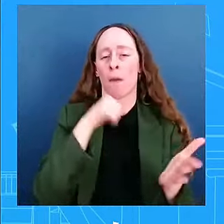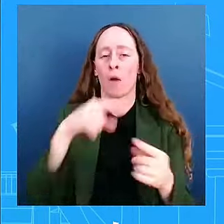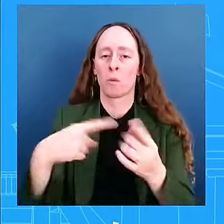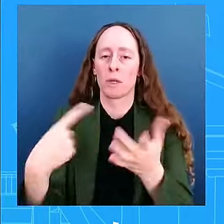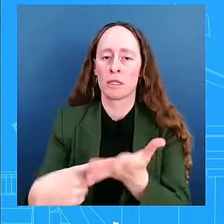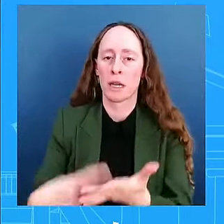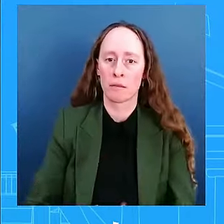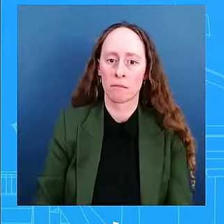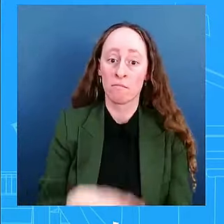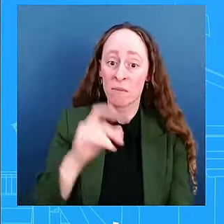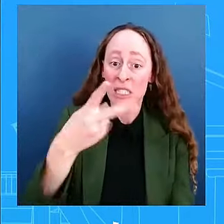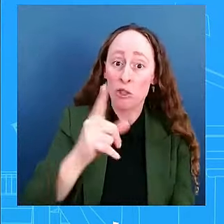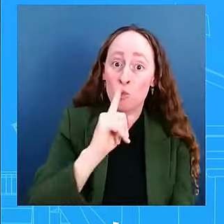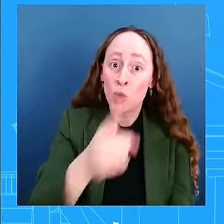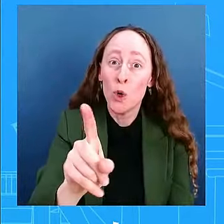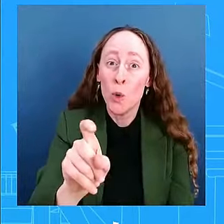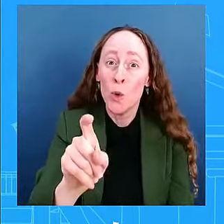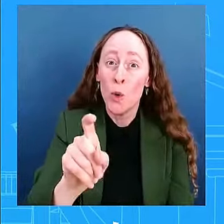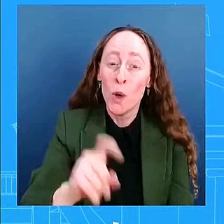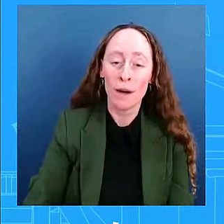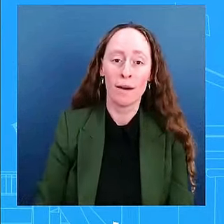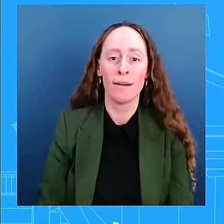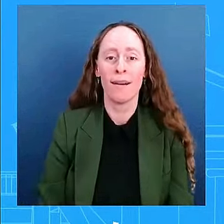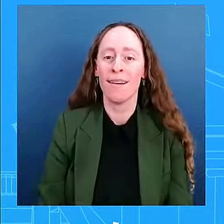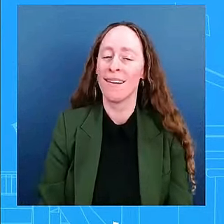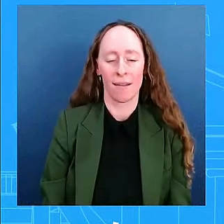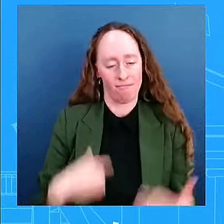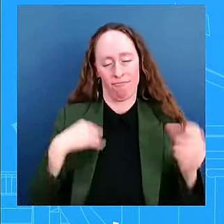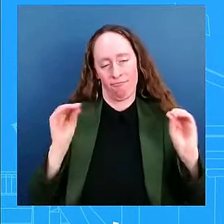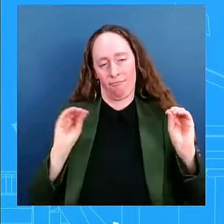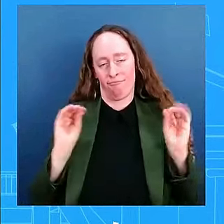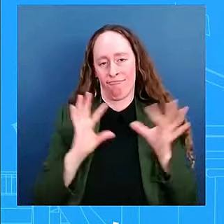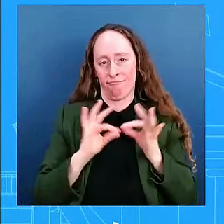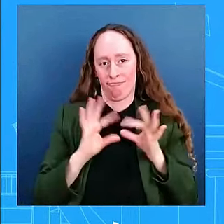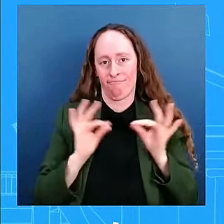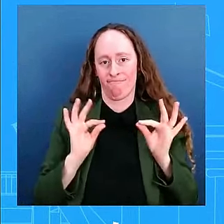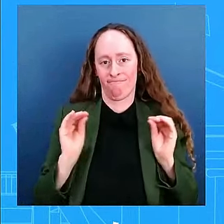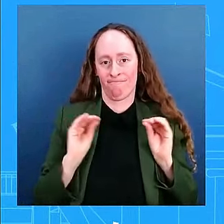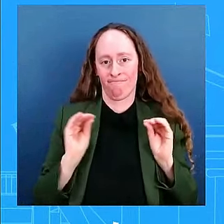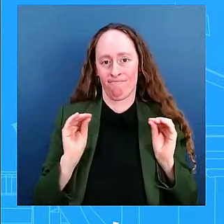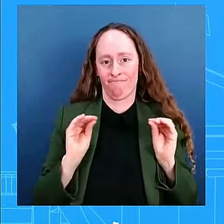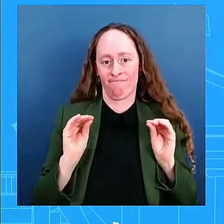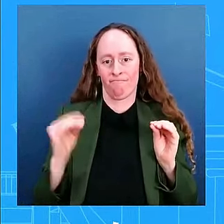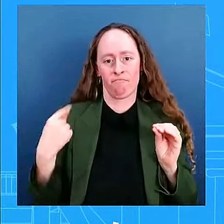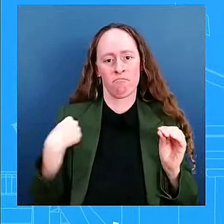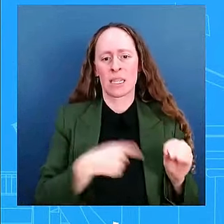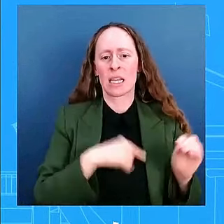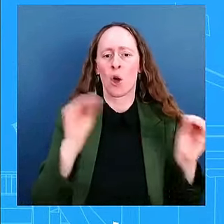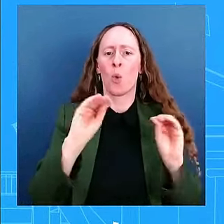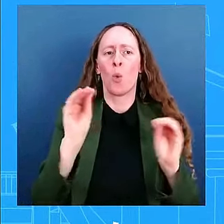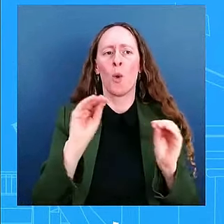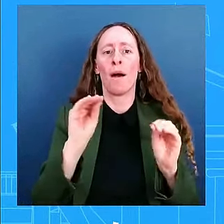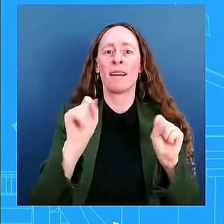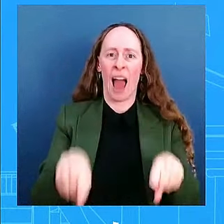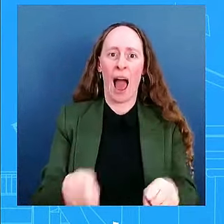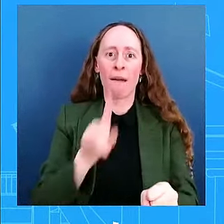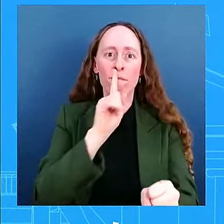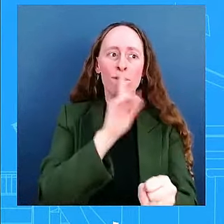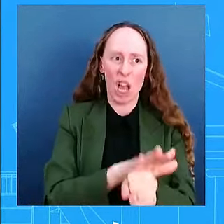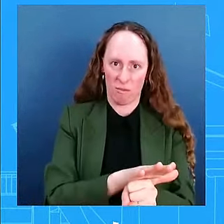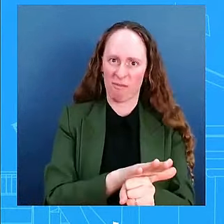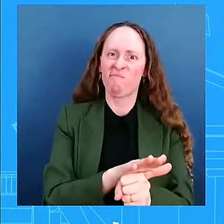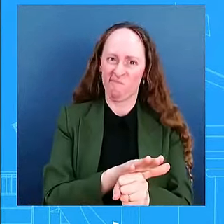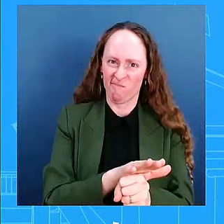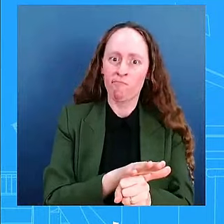this question before. We don't have any, any, anything to confirm, uh, that, that's particular, that specific, uh,